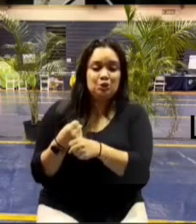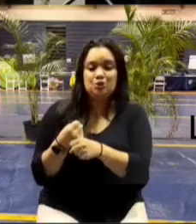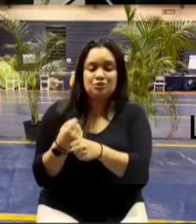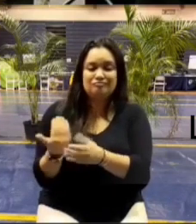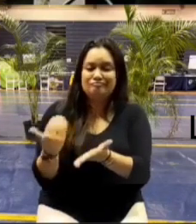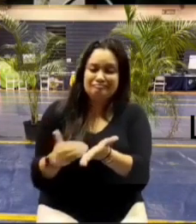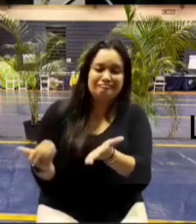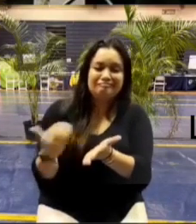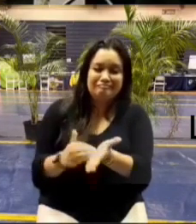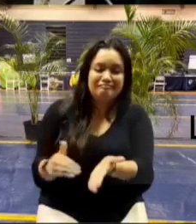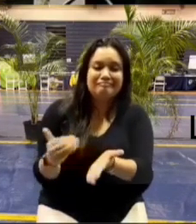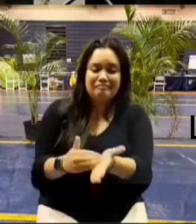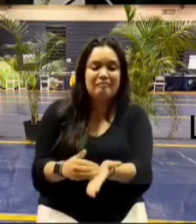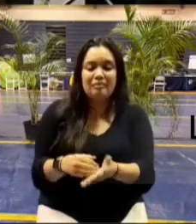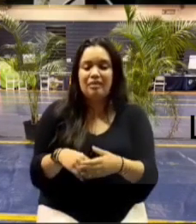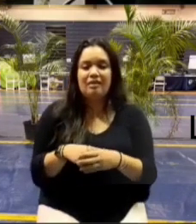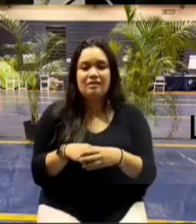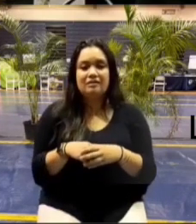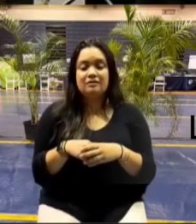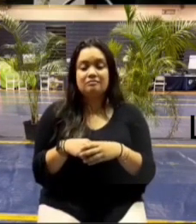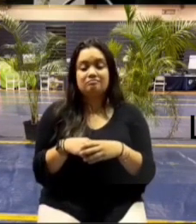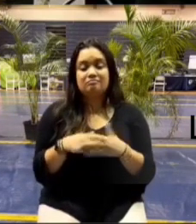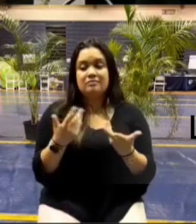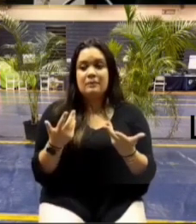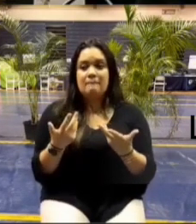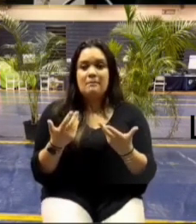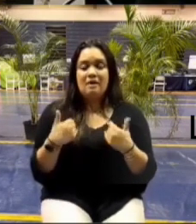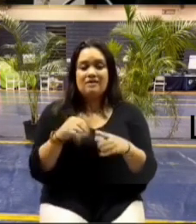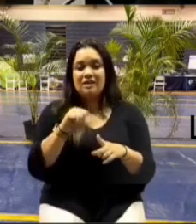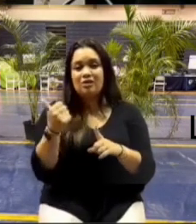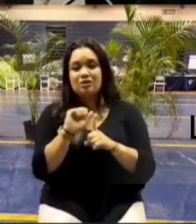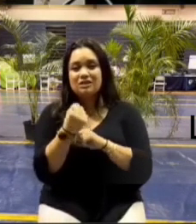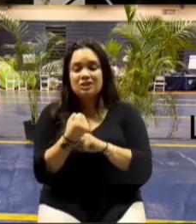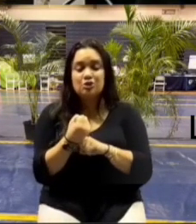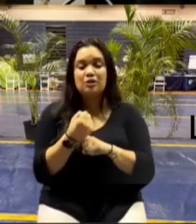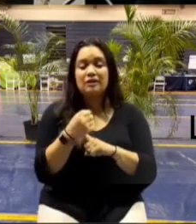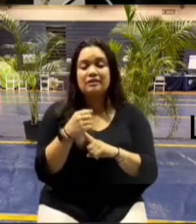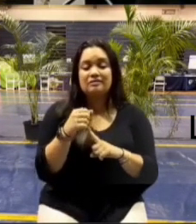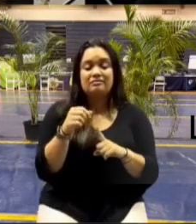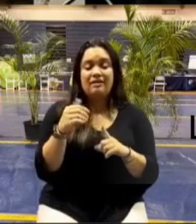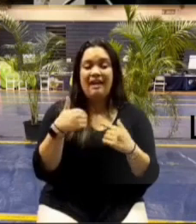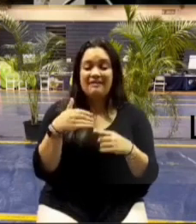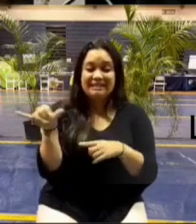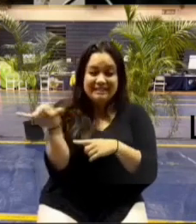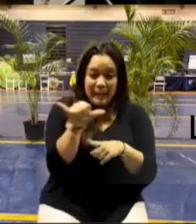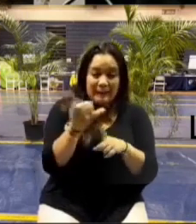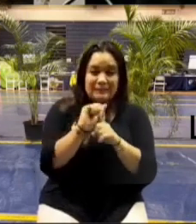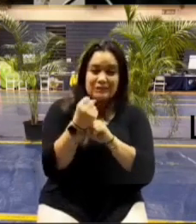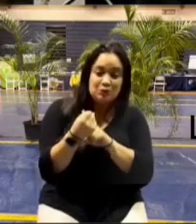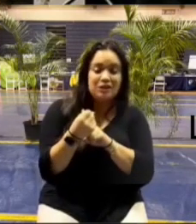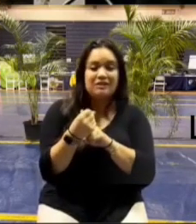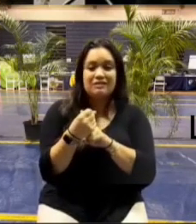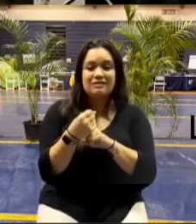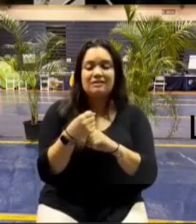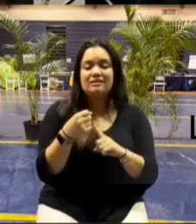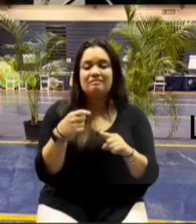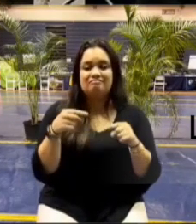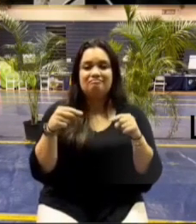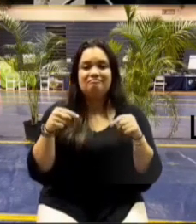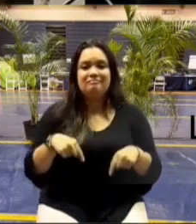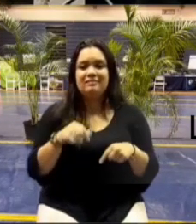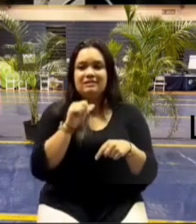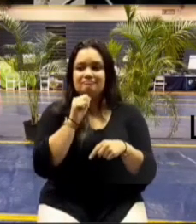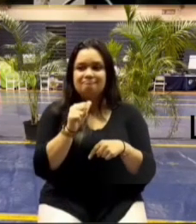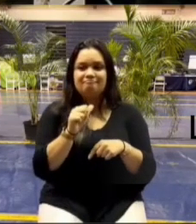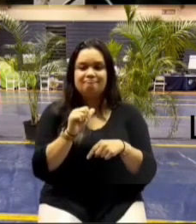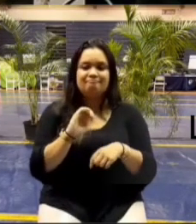unless you have another situation that is identical to what i just explained to you this is not precedence for anything else